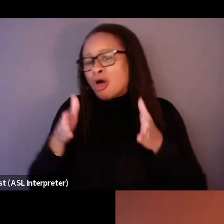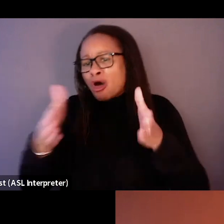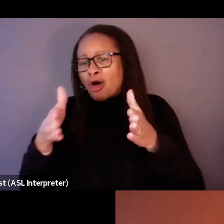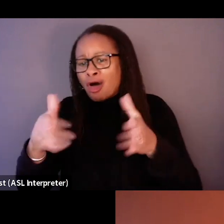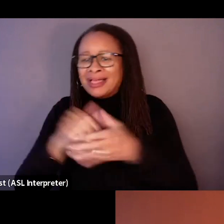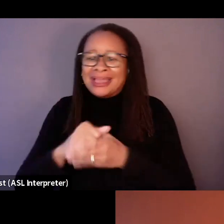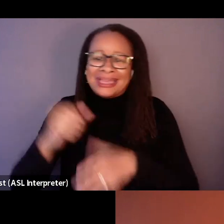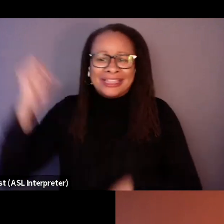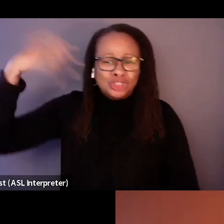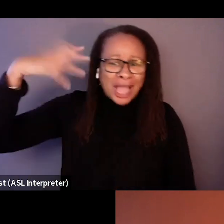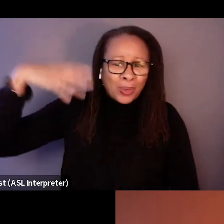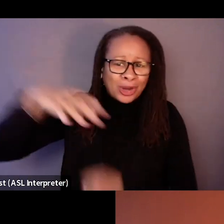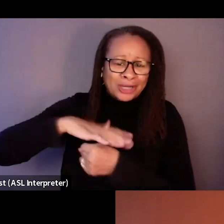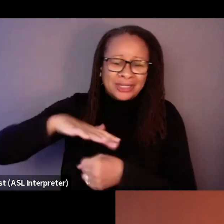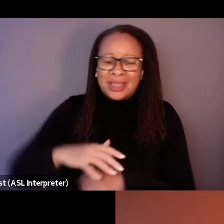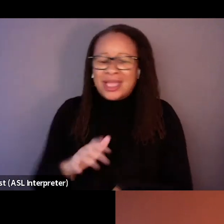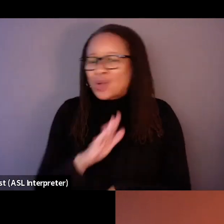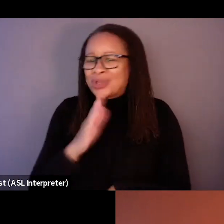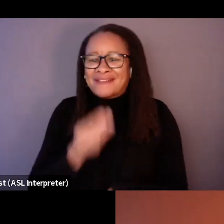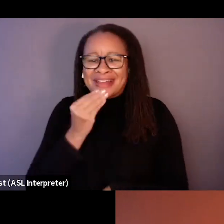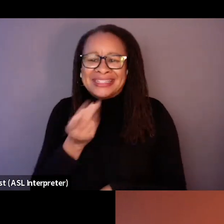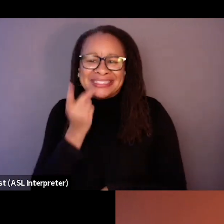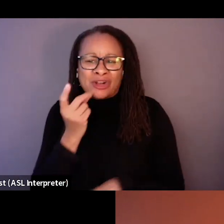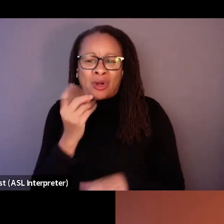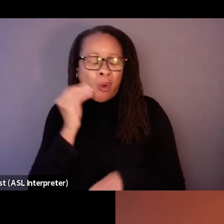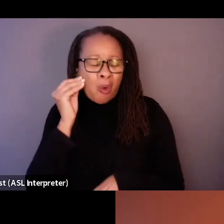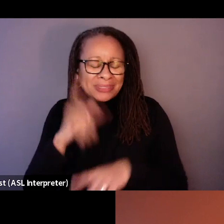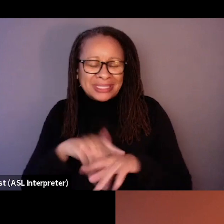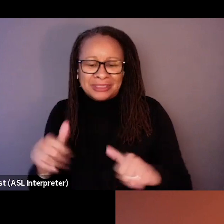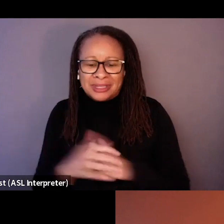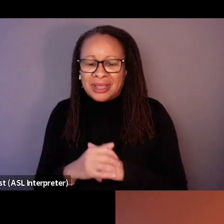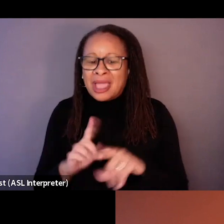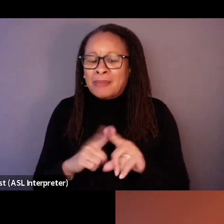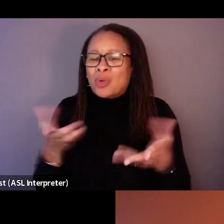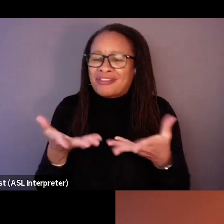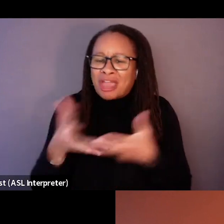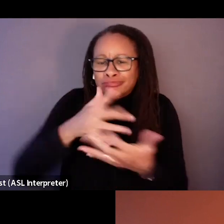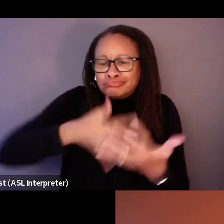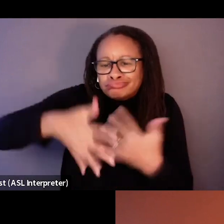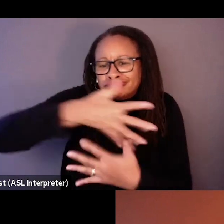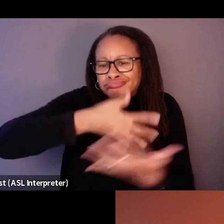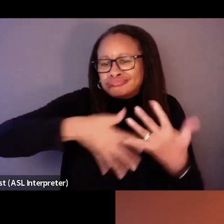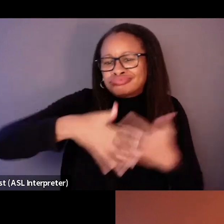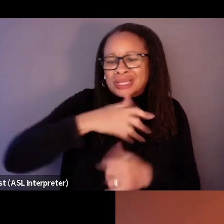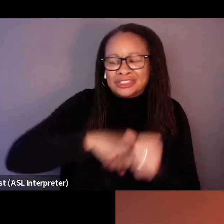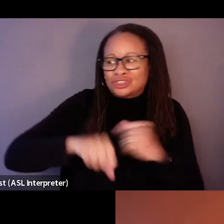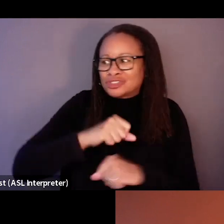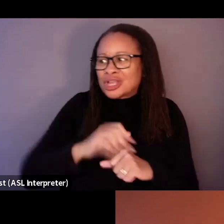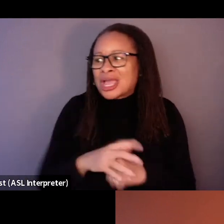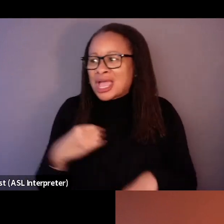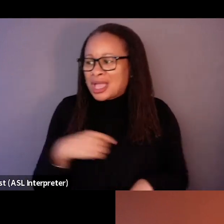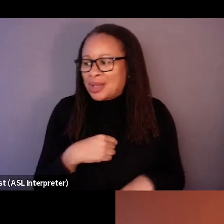shower, you know, we never ate dinner at home at the same time, but we were there, you know, we were there and like, um,